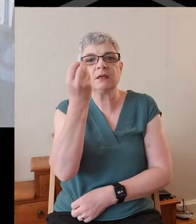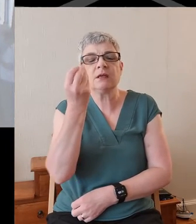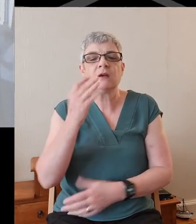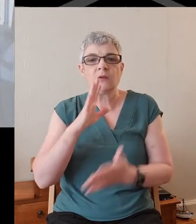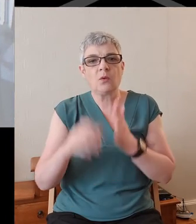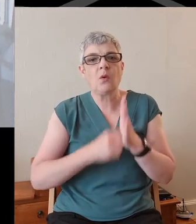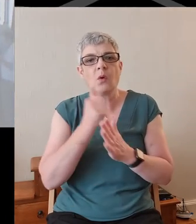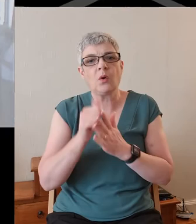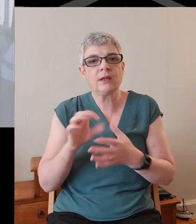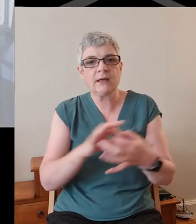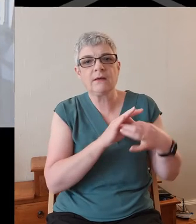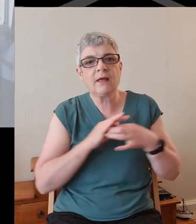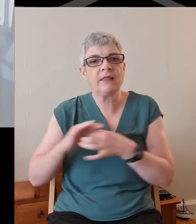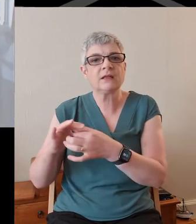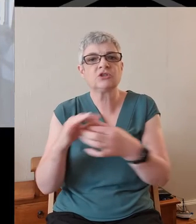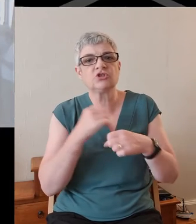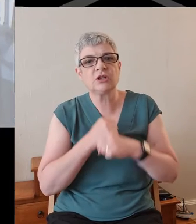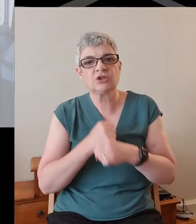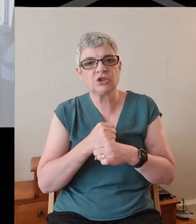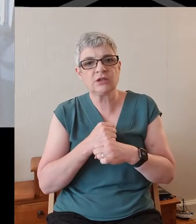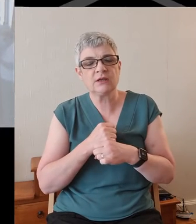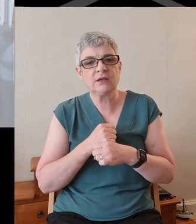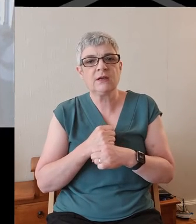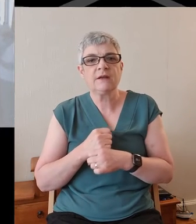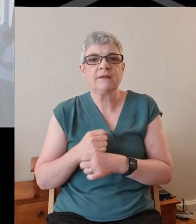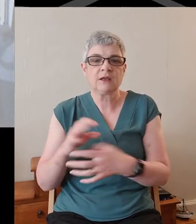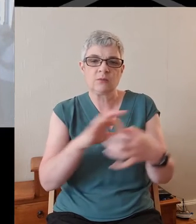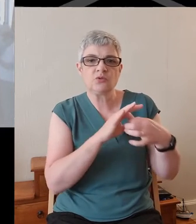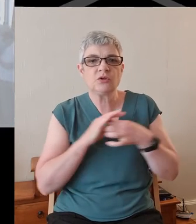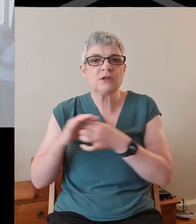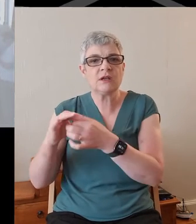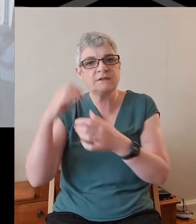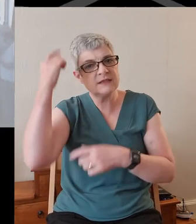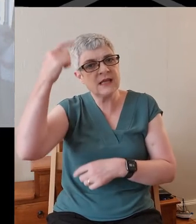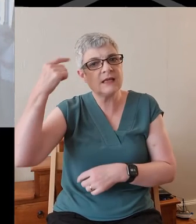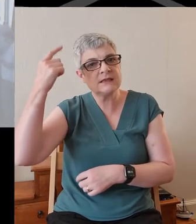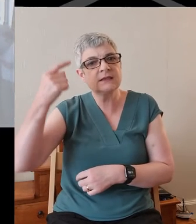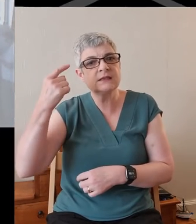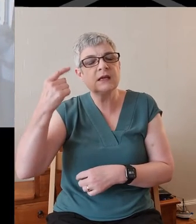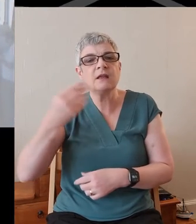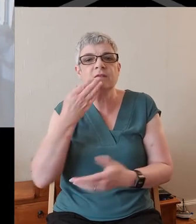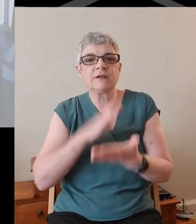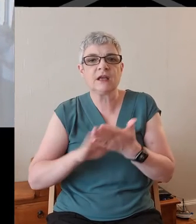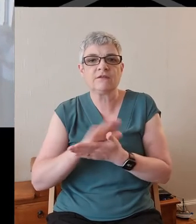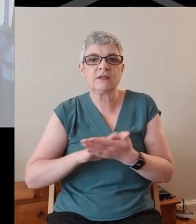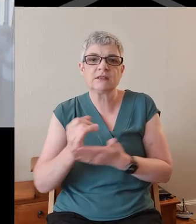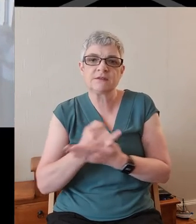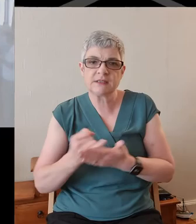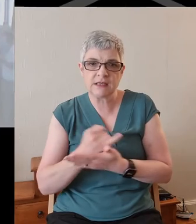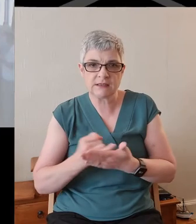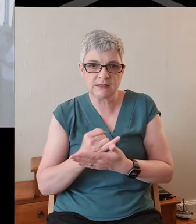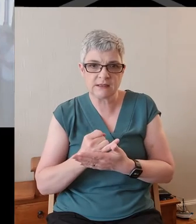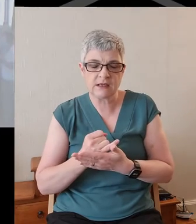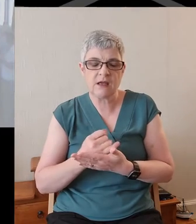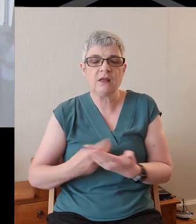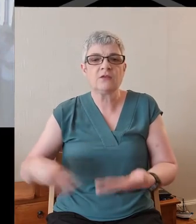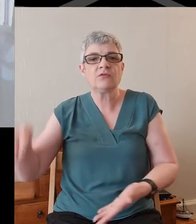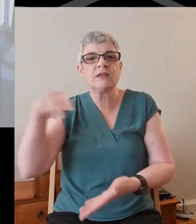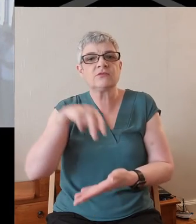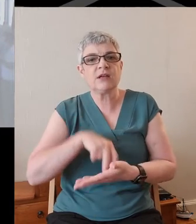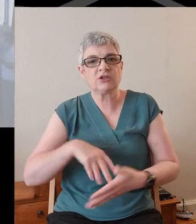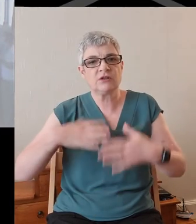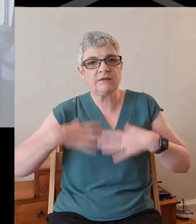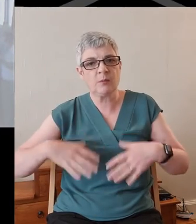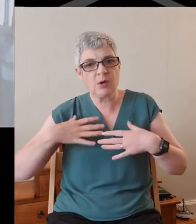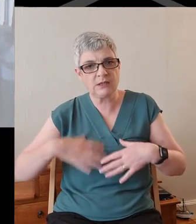the Holy Catholic Church, the communion of saints, the forgiveness of sins, the dedication of the Holy,